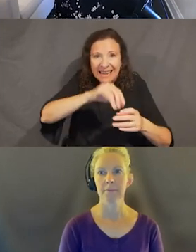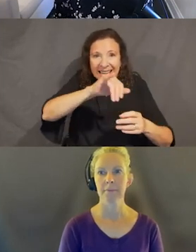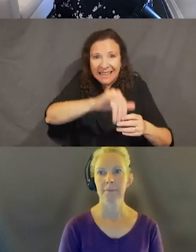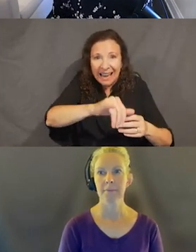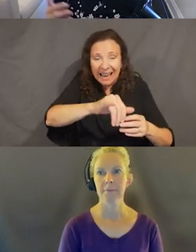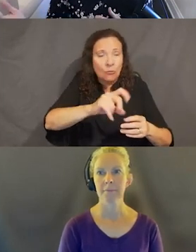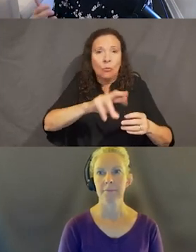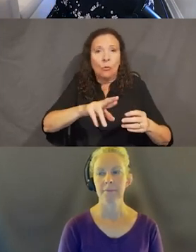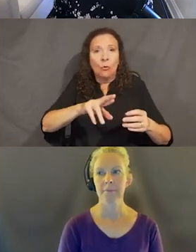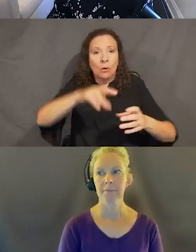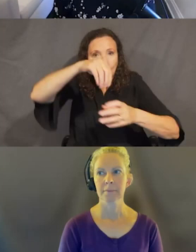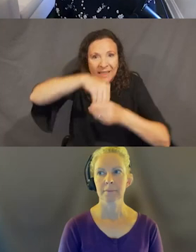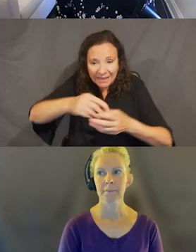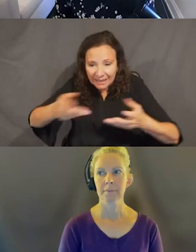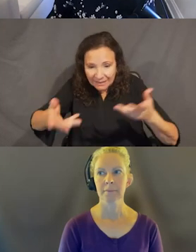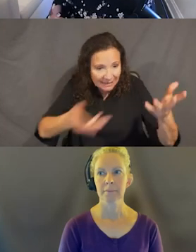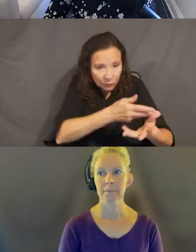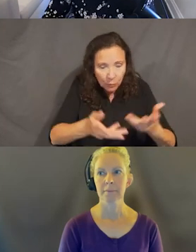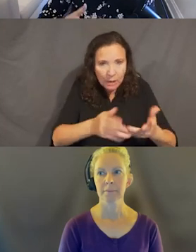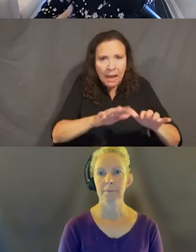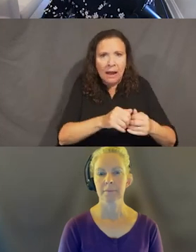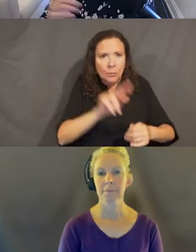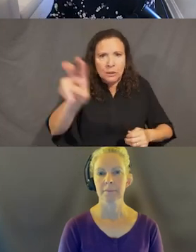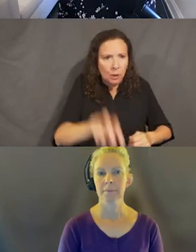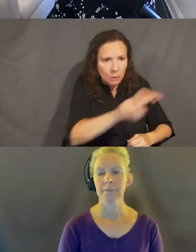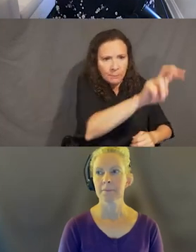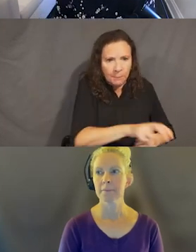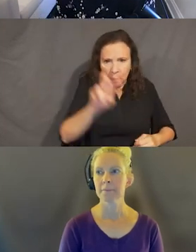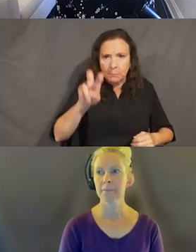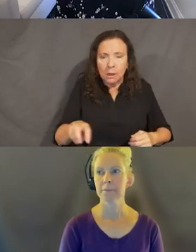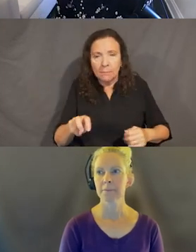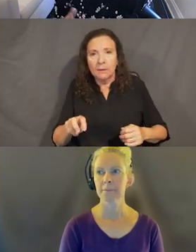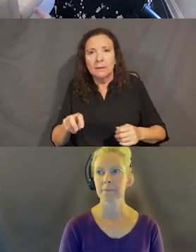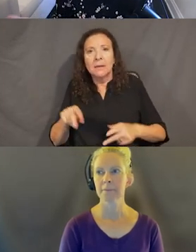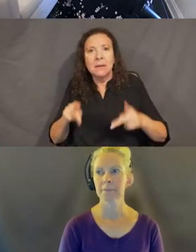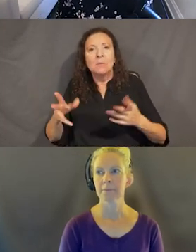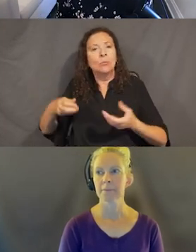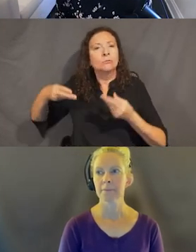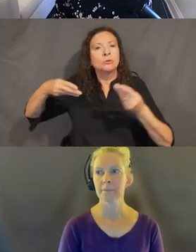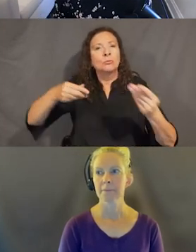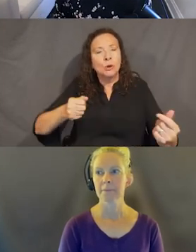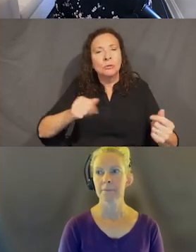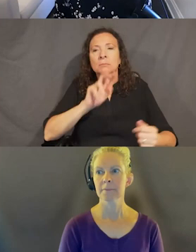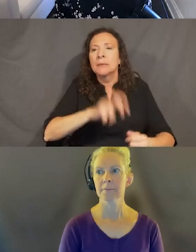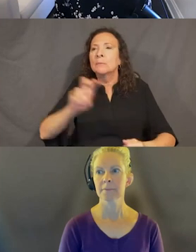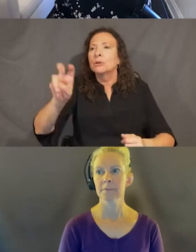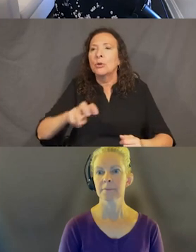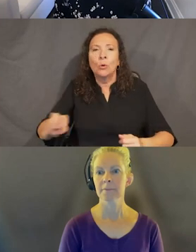ease of navigation, jumping around the page, basically increasing people's efficiency from going to wherever they want to go to.